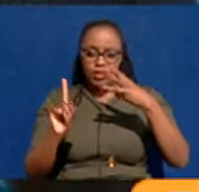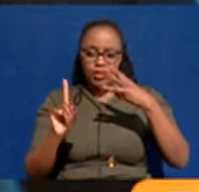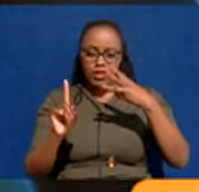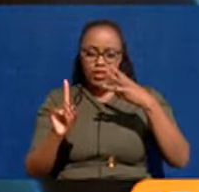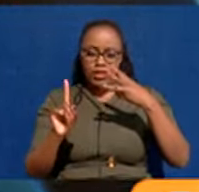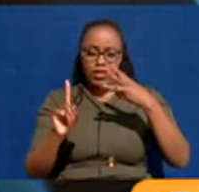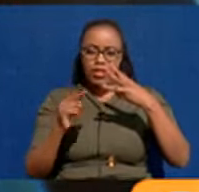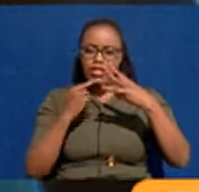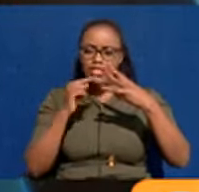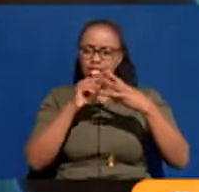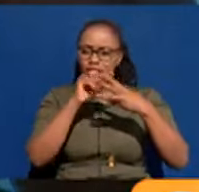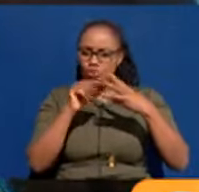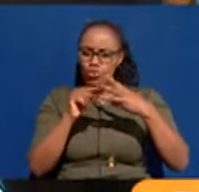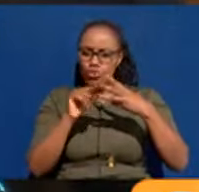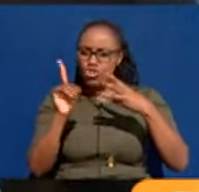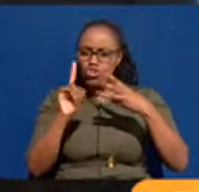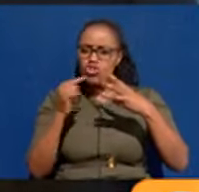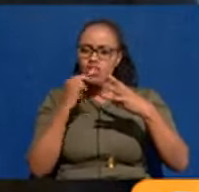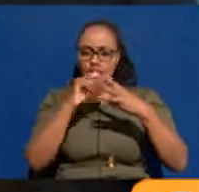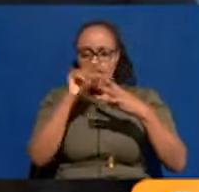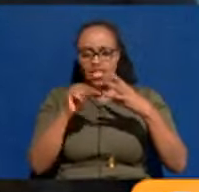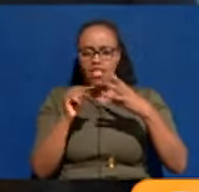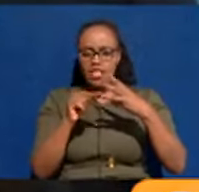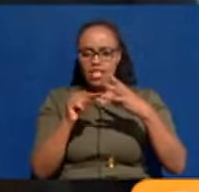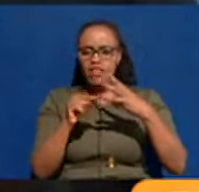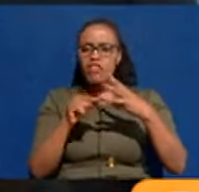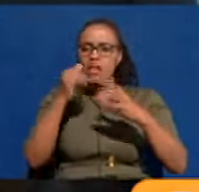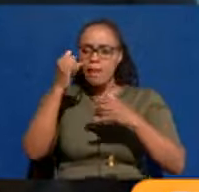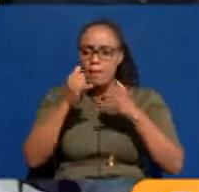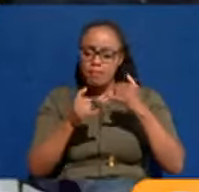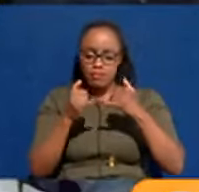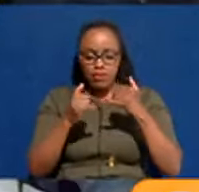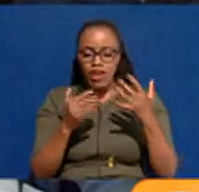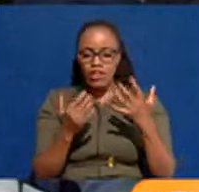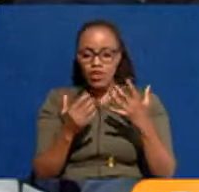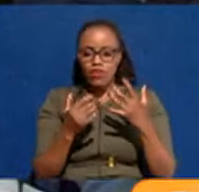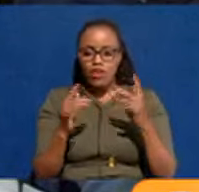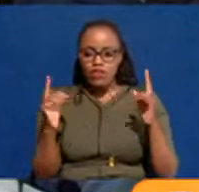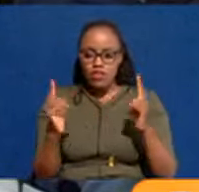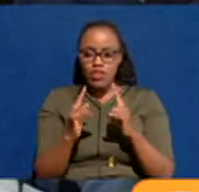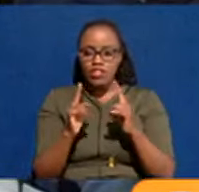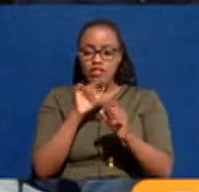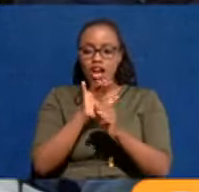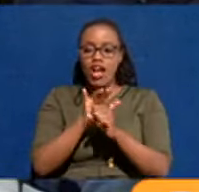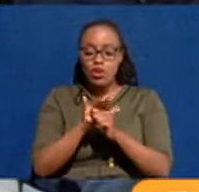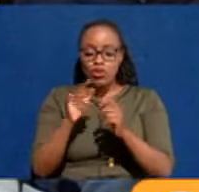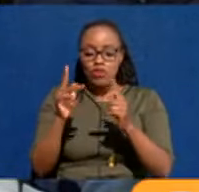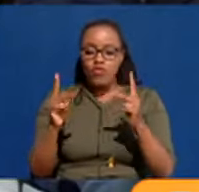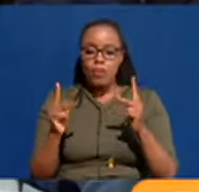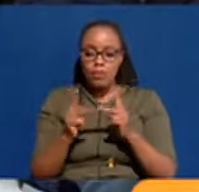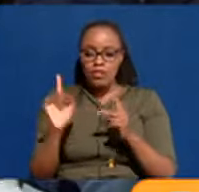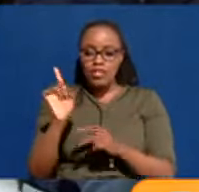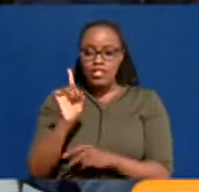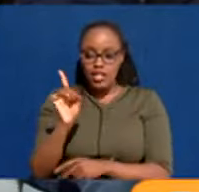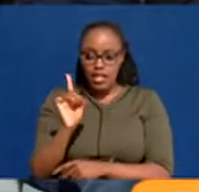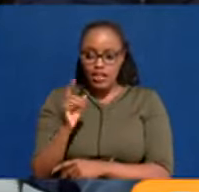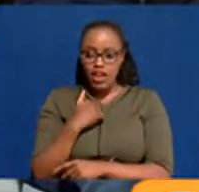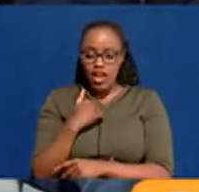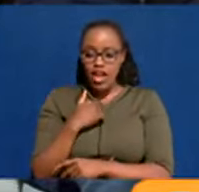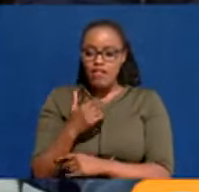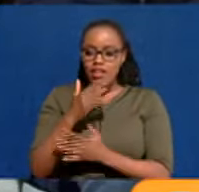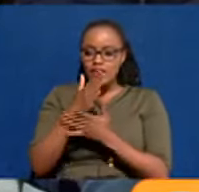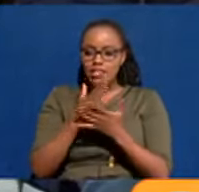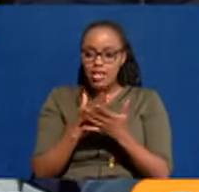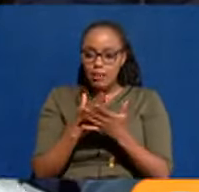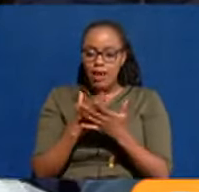You said two questions, sir. Three, Trevor. Very briefly. Most of our facilities in Nairobi are old. Some of them